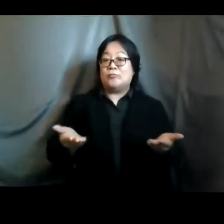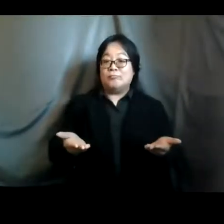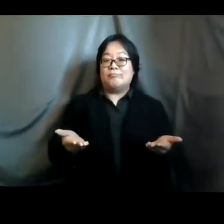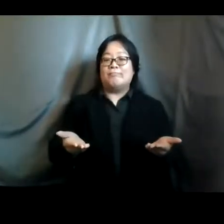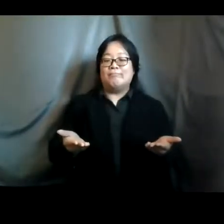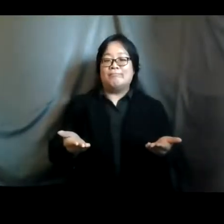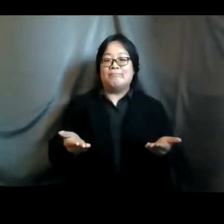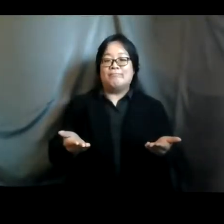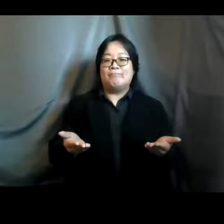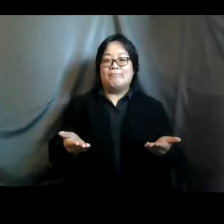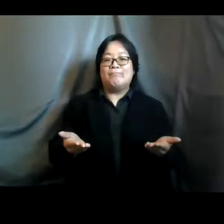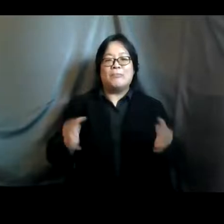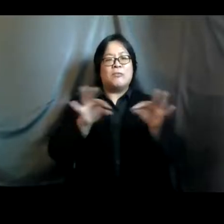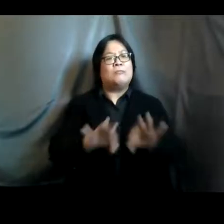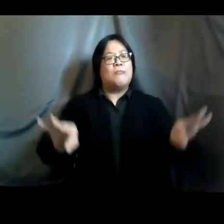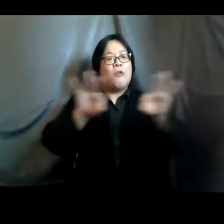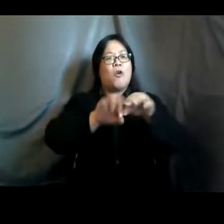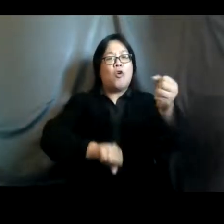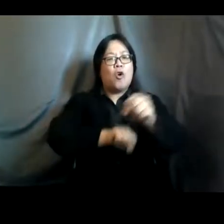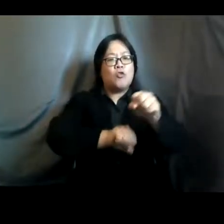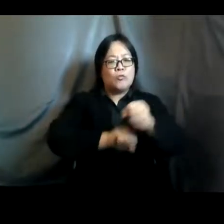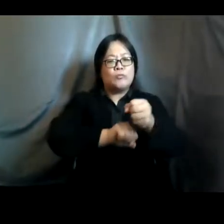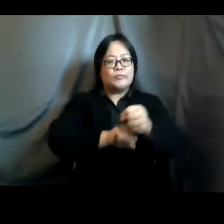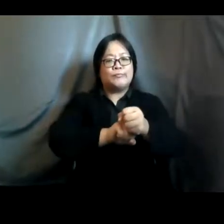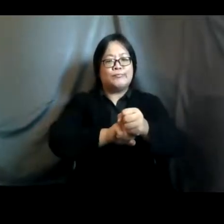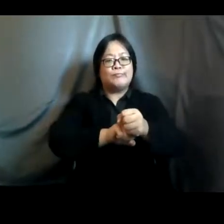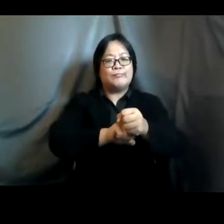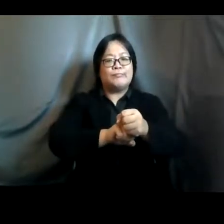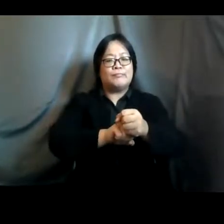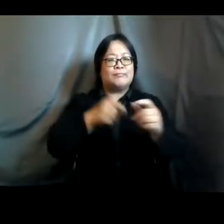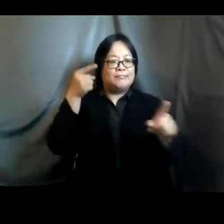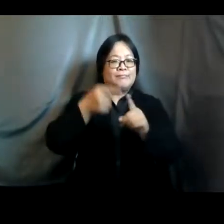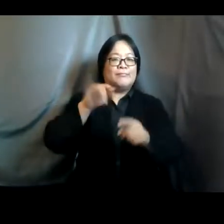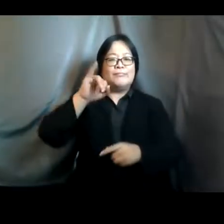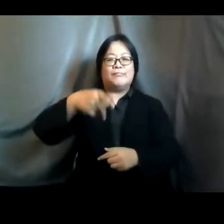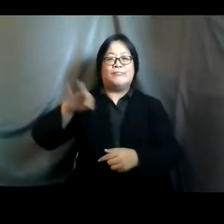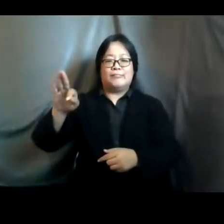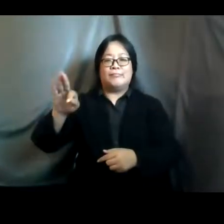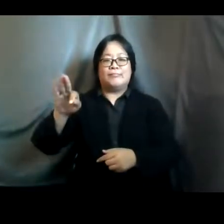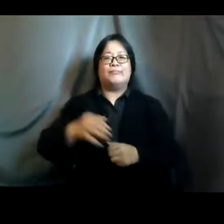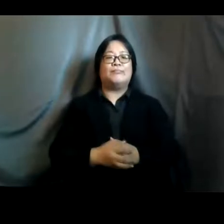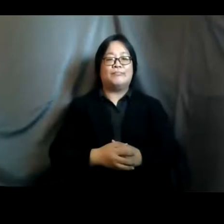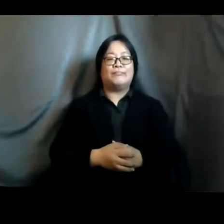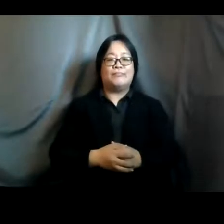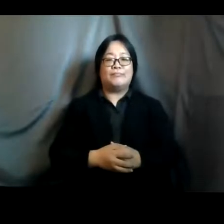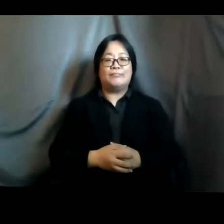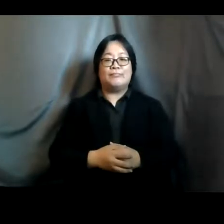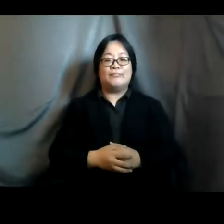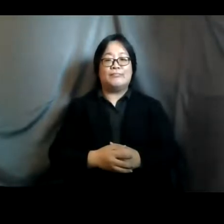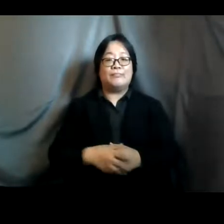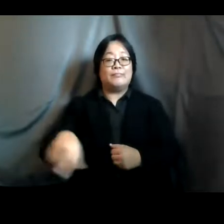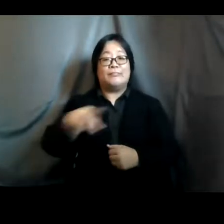and critical contributions to address this uh covet 19 pandemic in fiji as key frontline